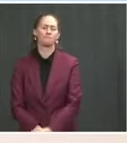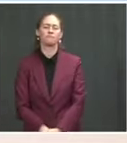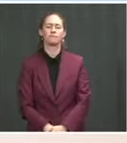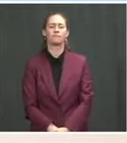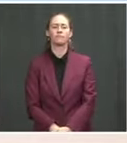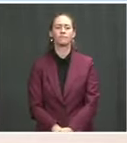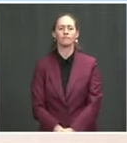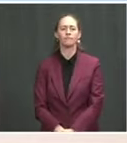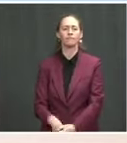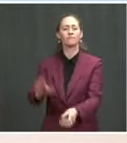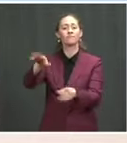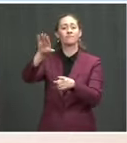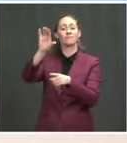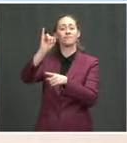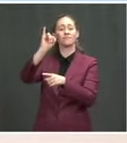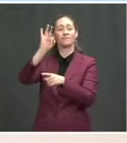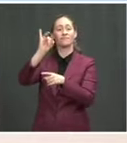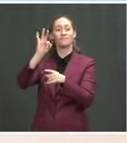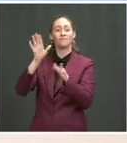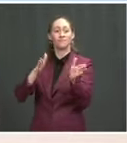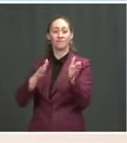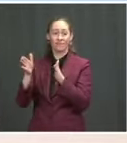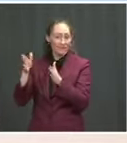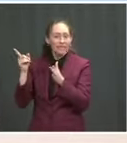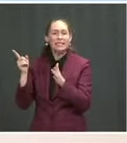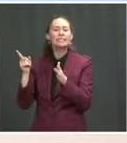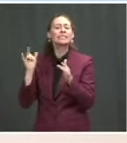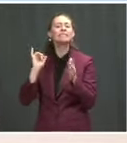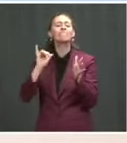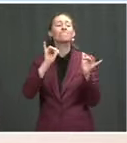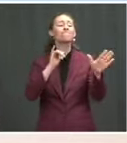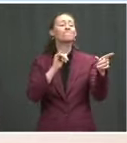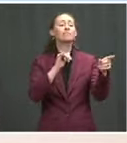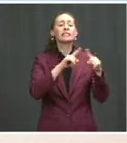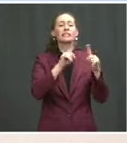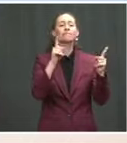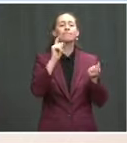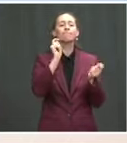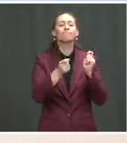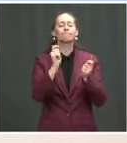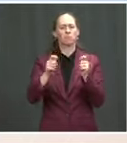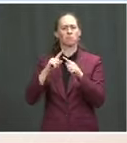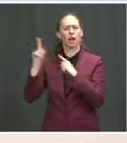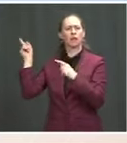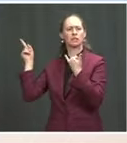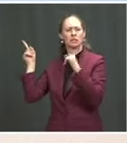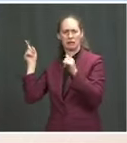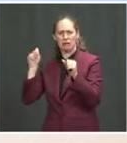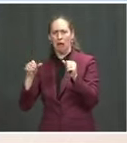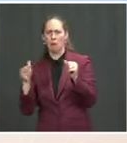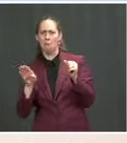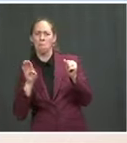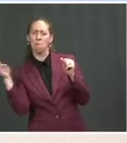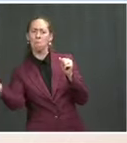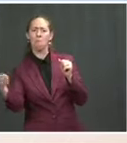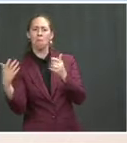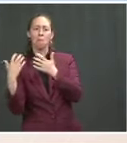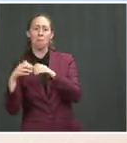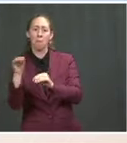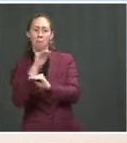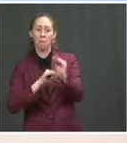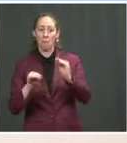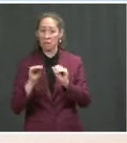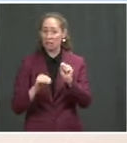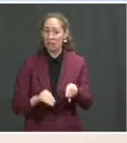as he would like it to be, he believes there are other ways to get those policies enacted? There are a lot of vehicles to move his bold ideas